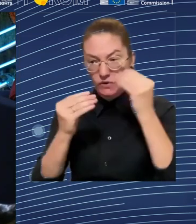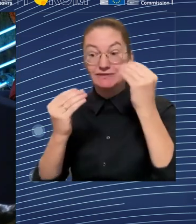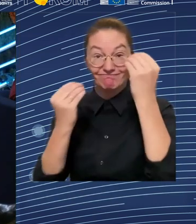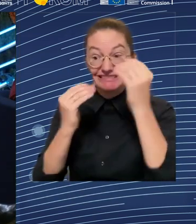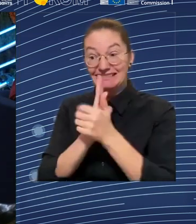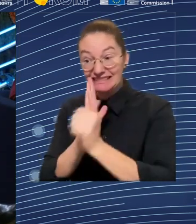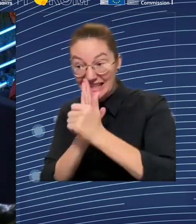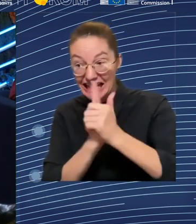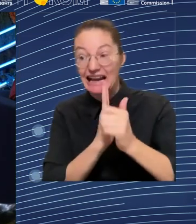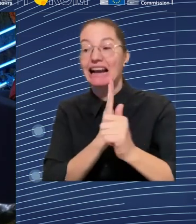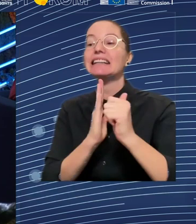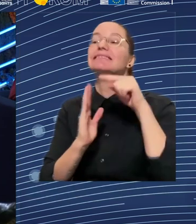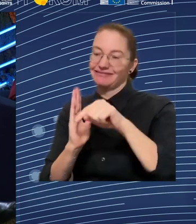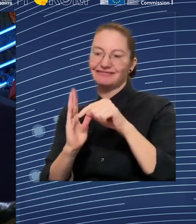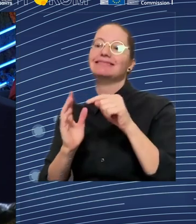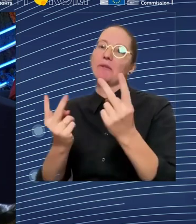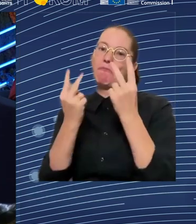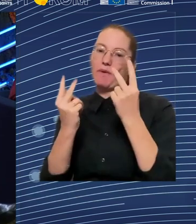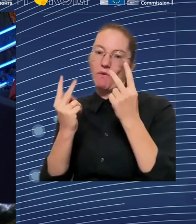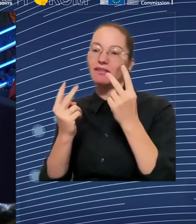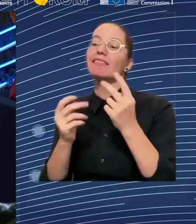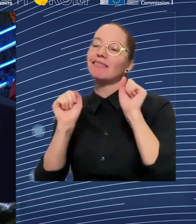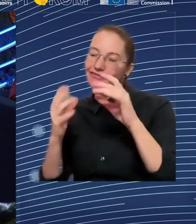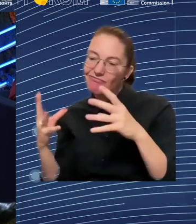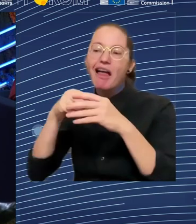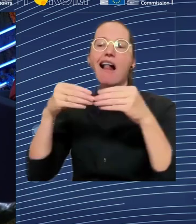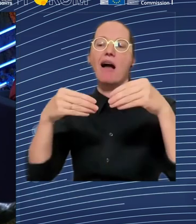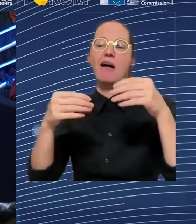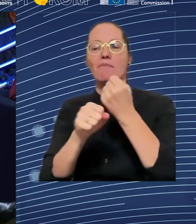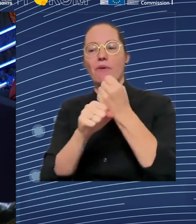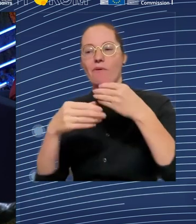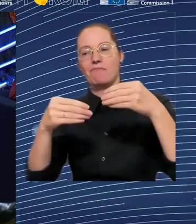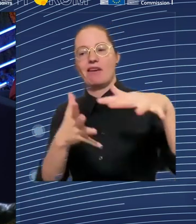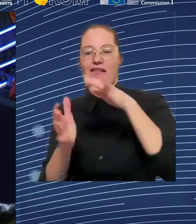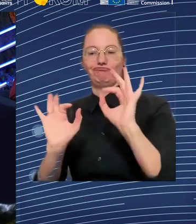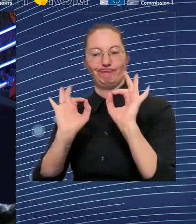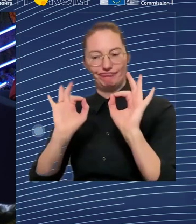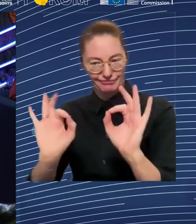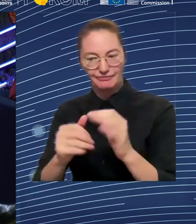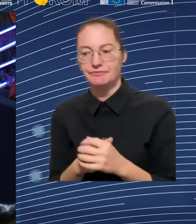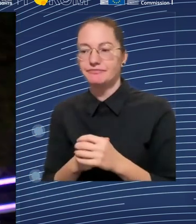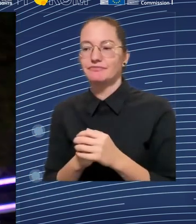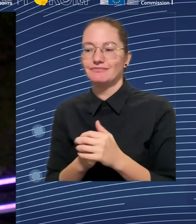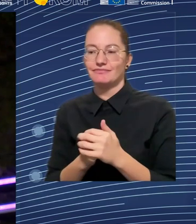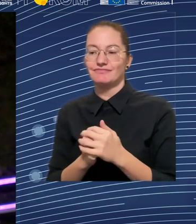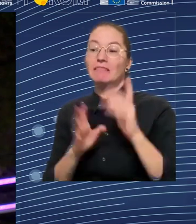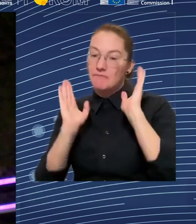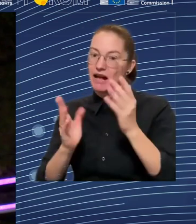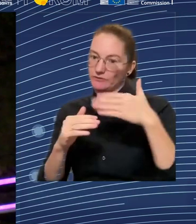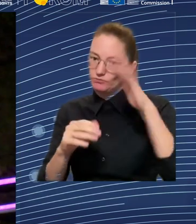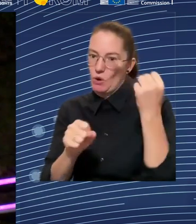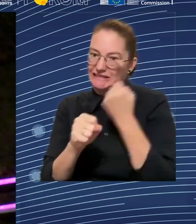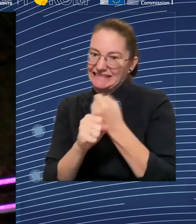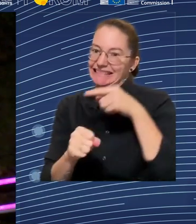It will take time for them to enter into the workforce, and there's fewer and fewer of them in our aging societies. So a key